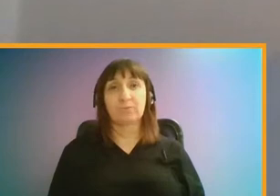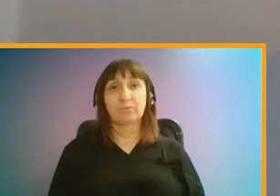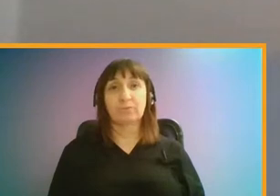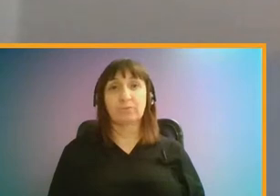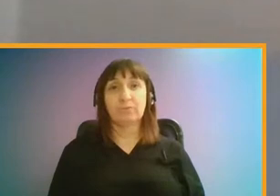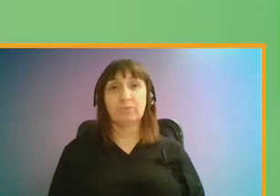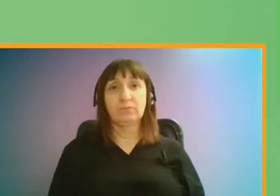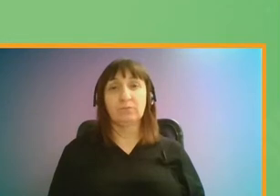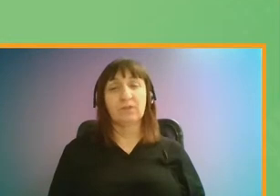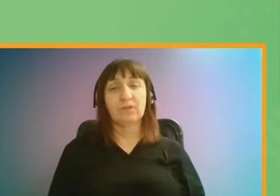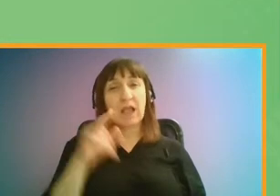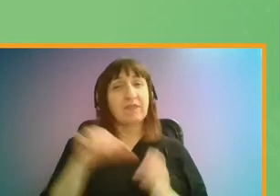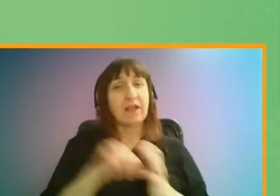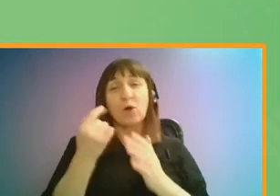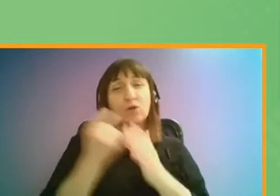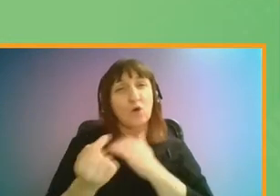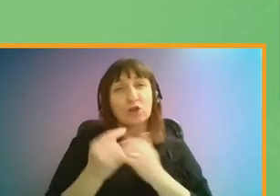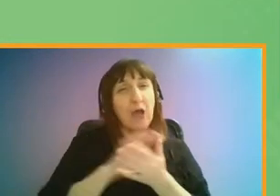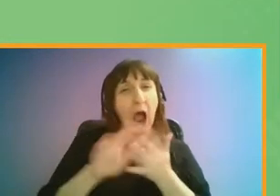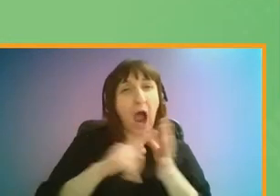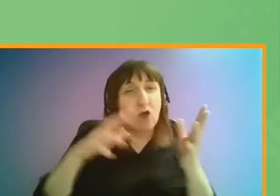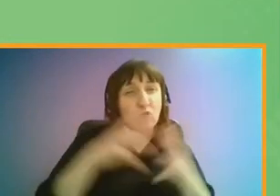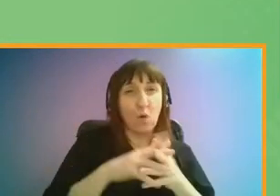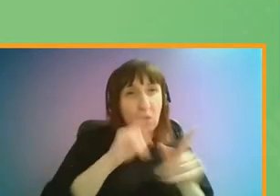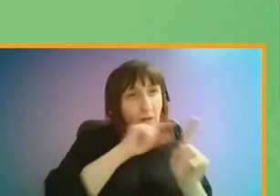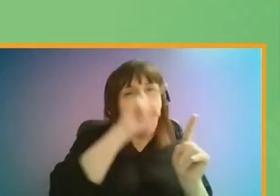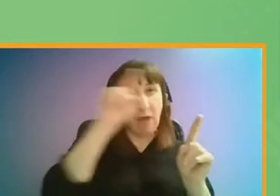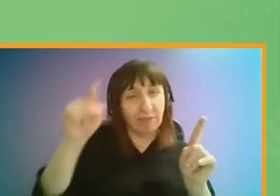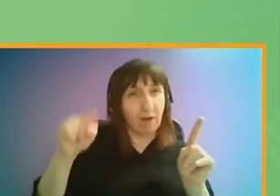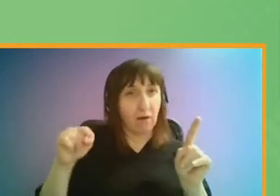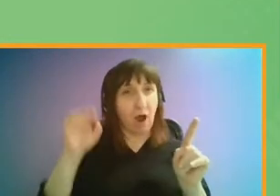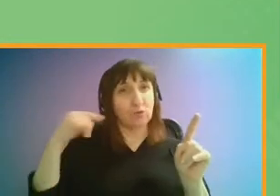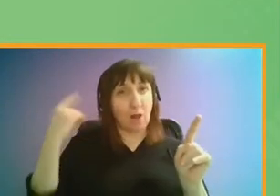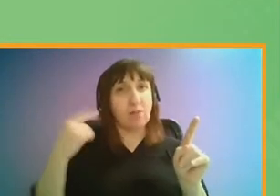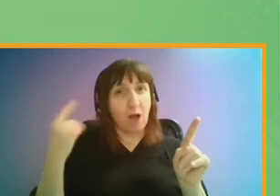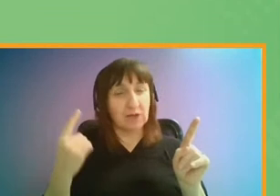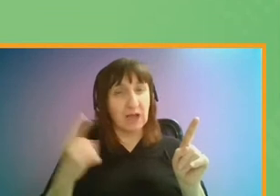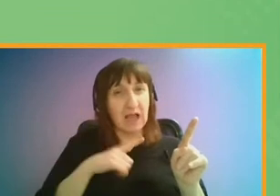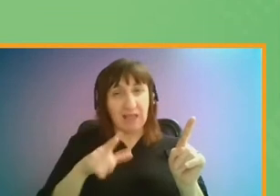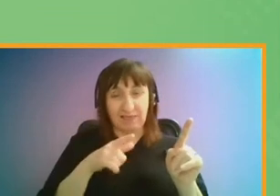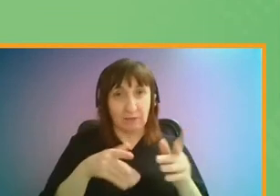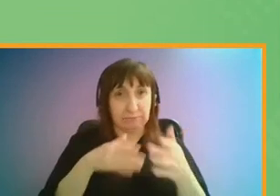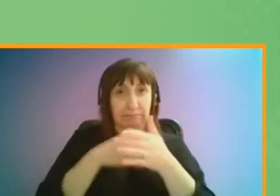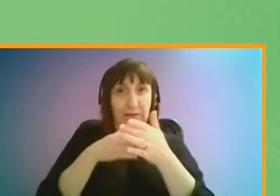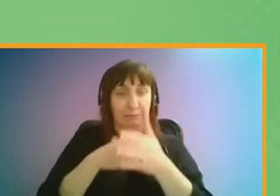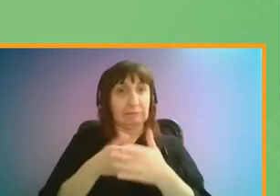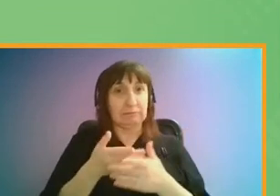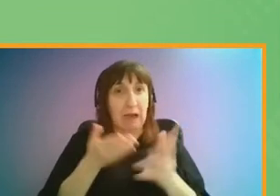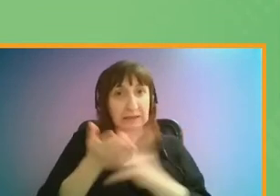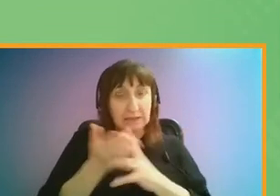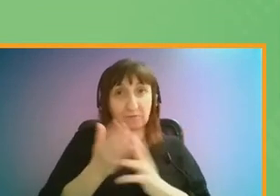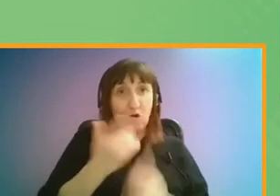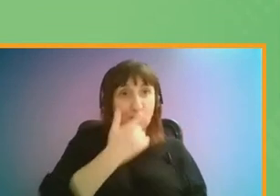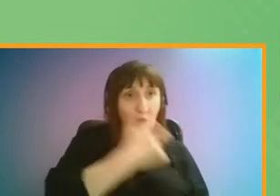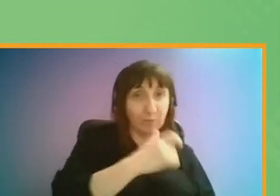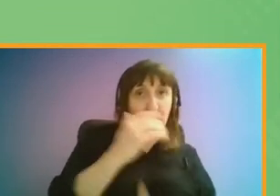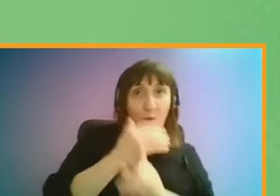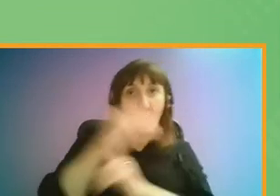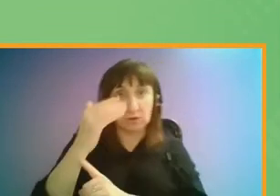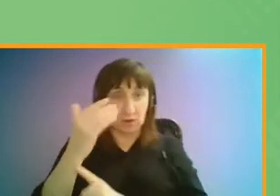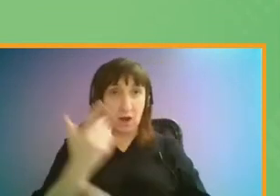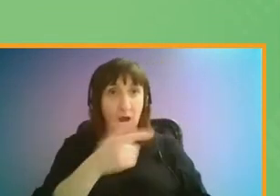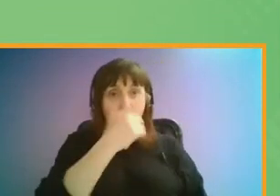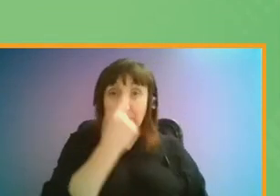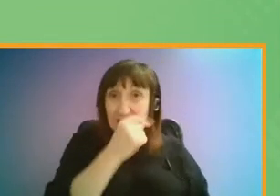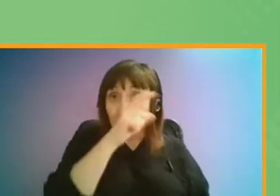This problem is not unique to Harrow and examples can be found across London. This therefore limits accessibility for young and older alike, excluding a large number